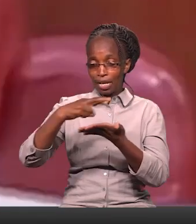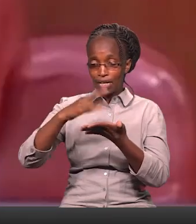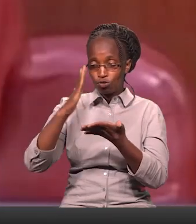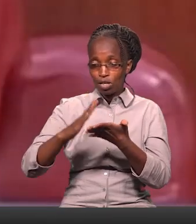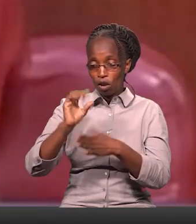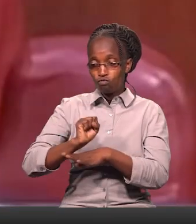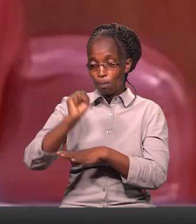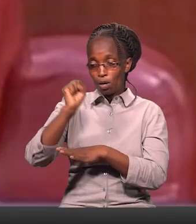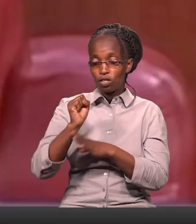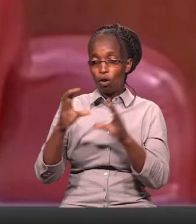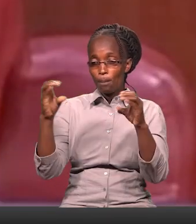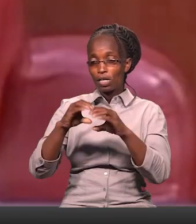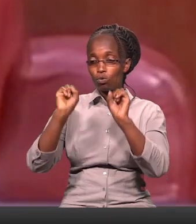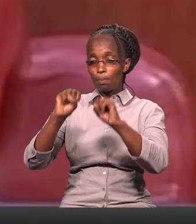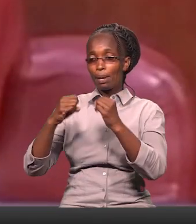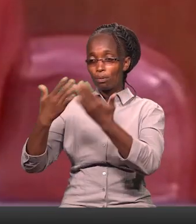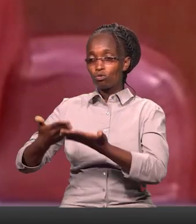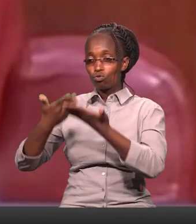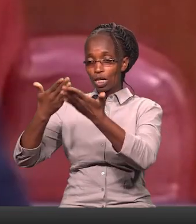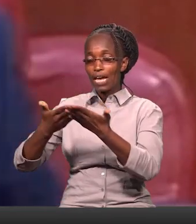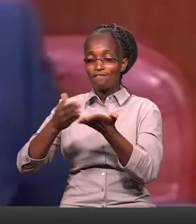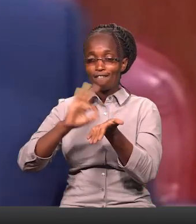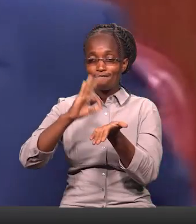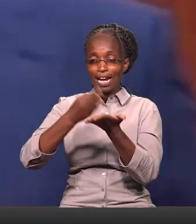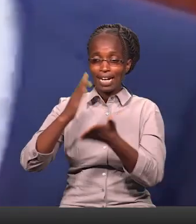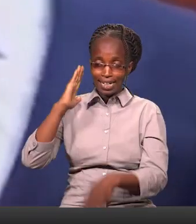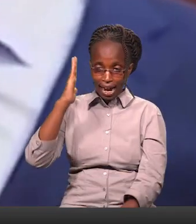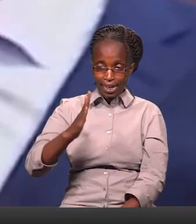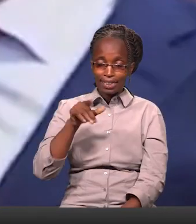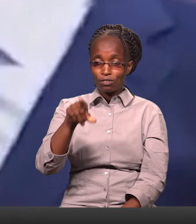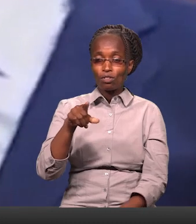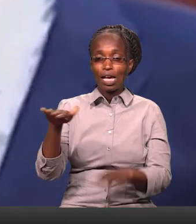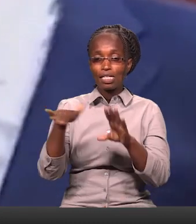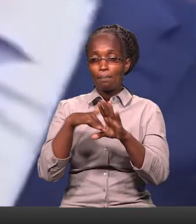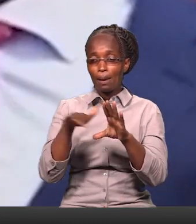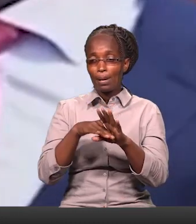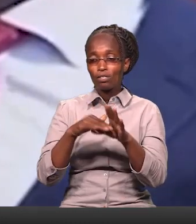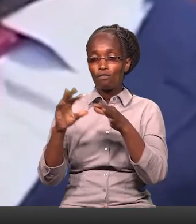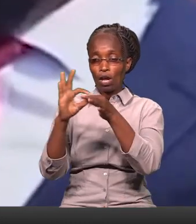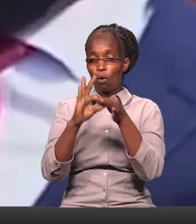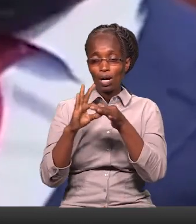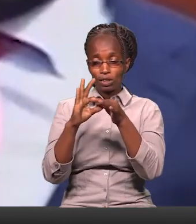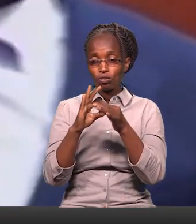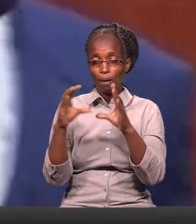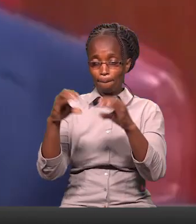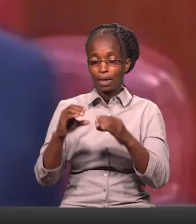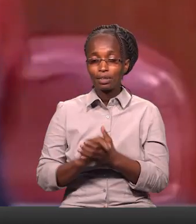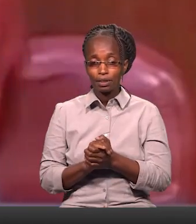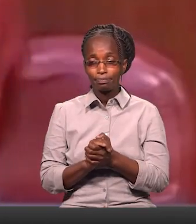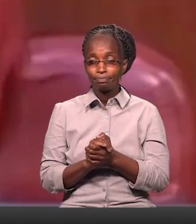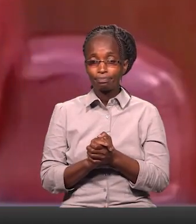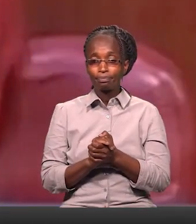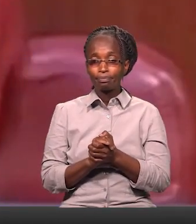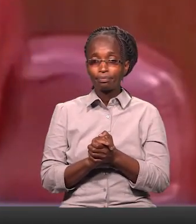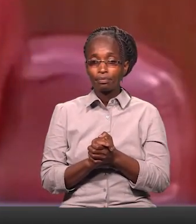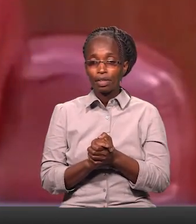parties Will be able to disperse funds directly to that members of that coalition, Mr. Speaker